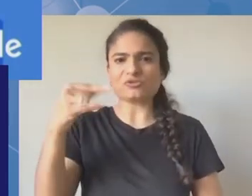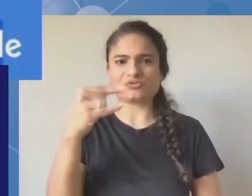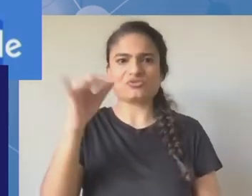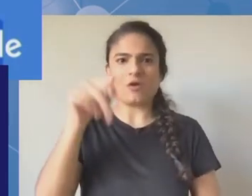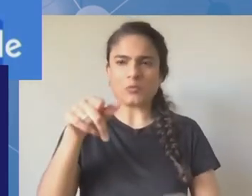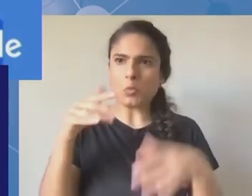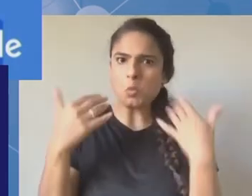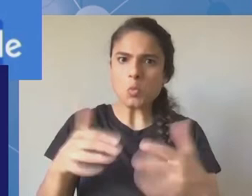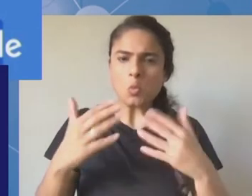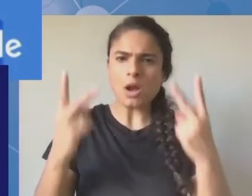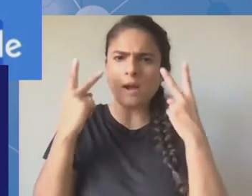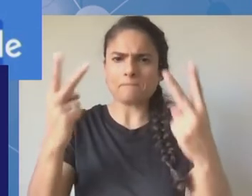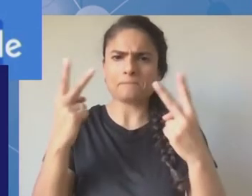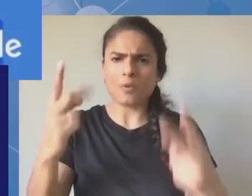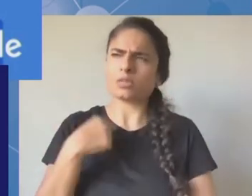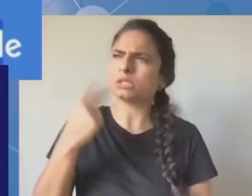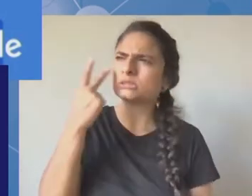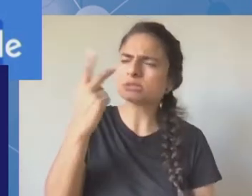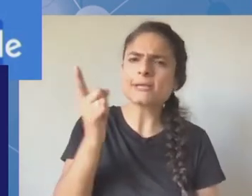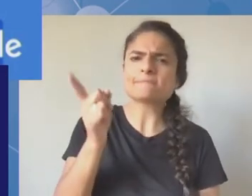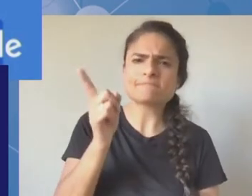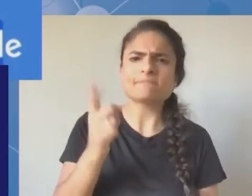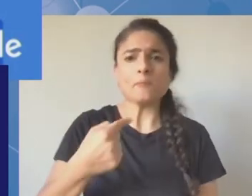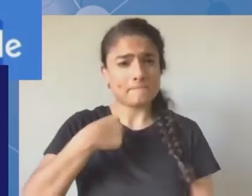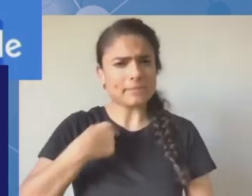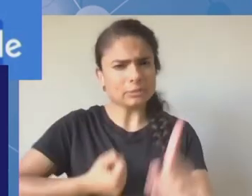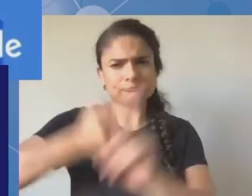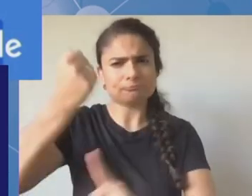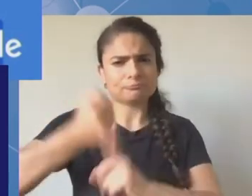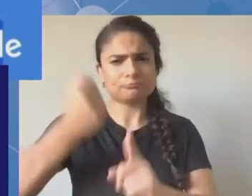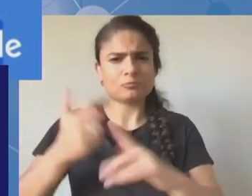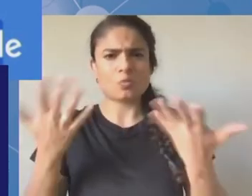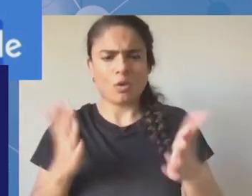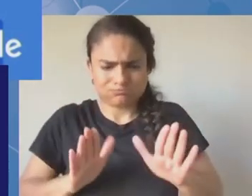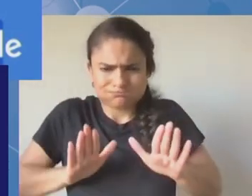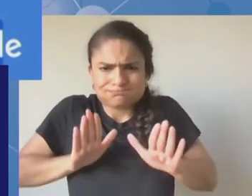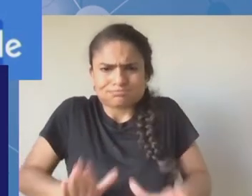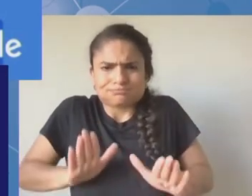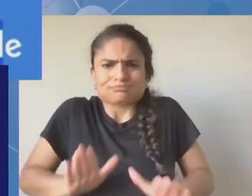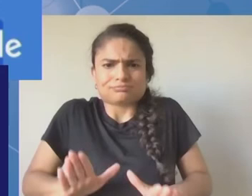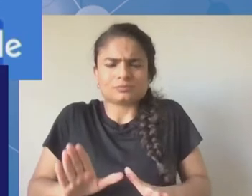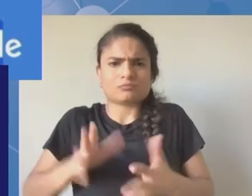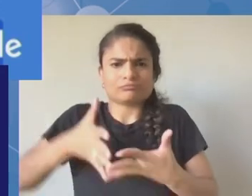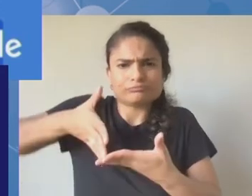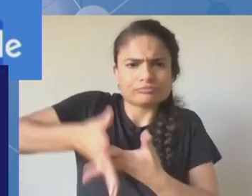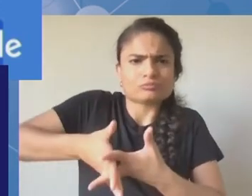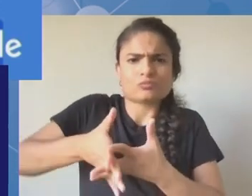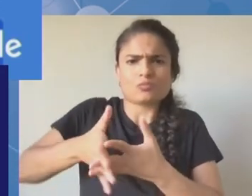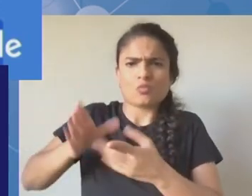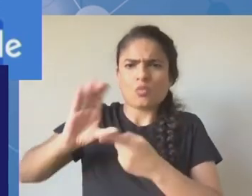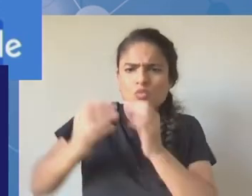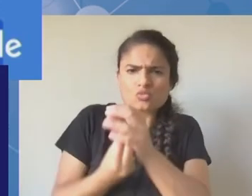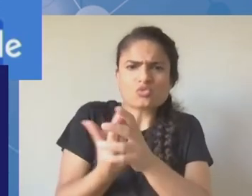indigenous educational rights and internet rights was very much discussed in and it was so it was a pleasurable